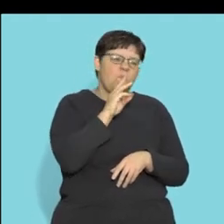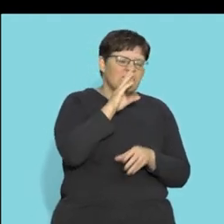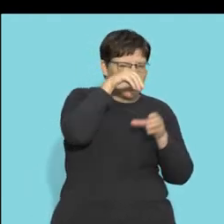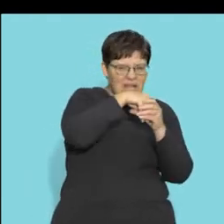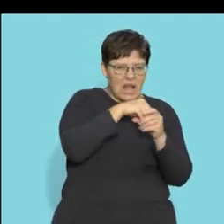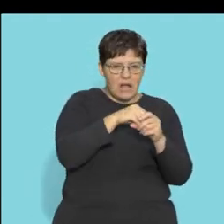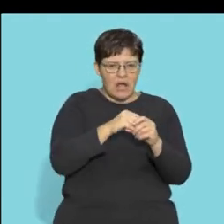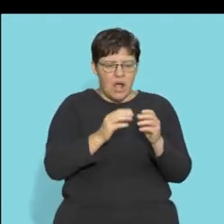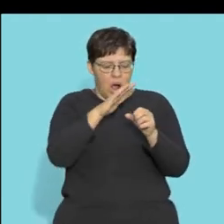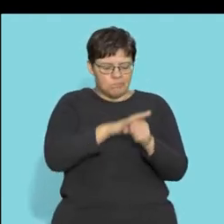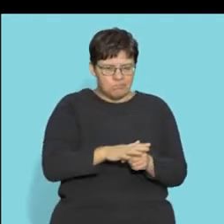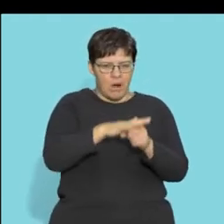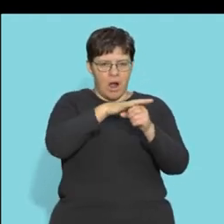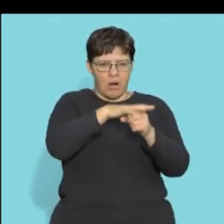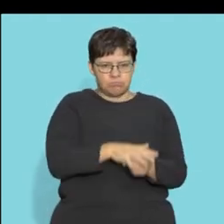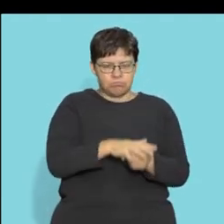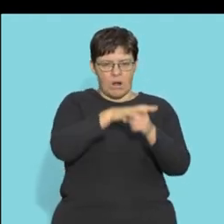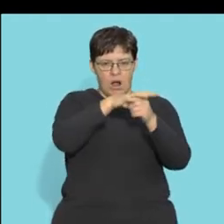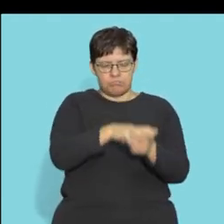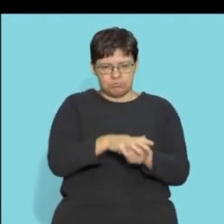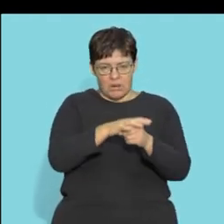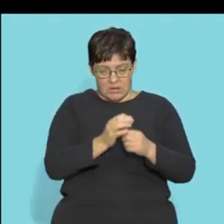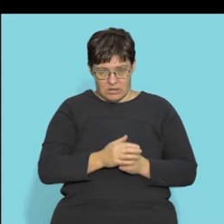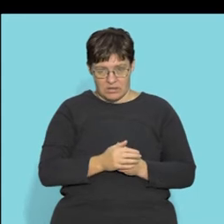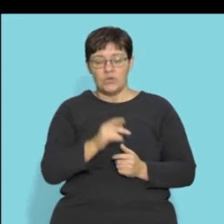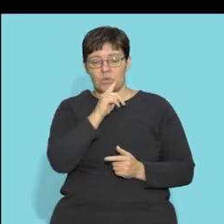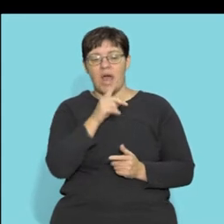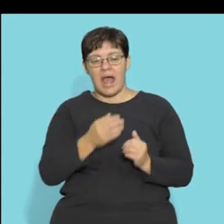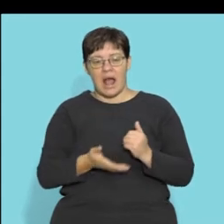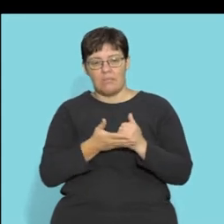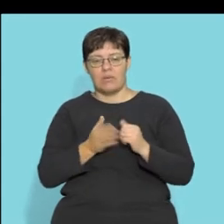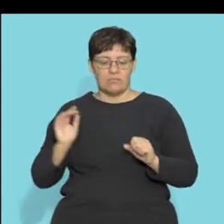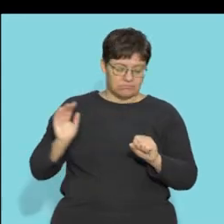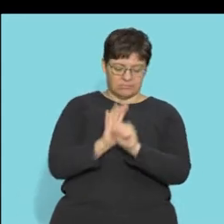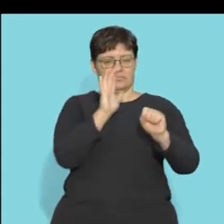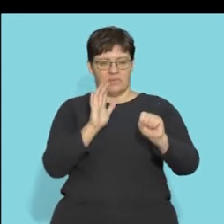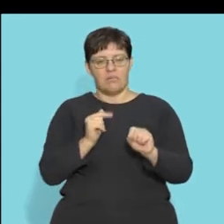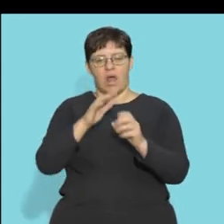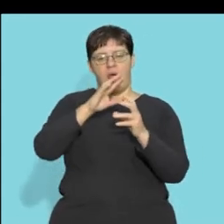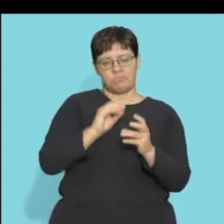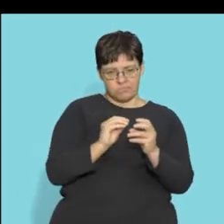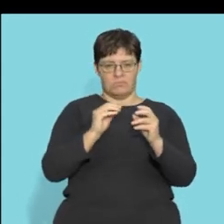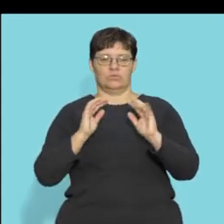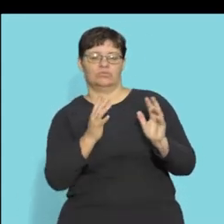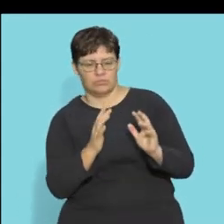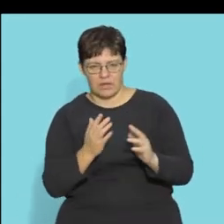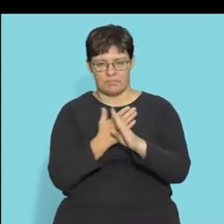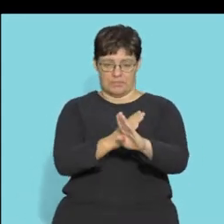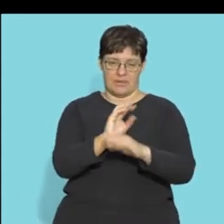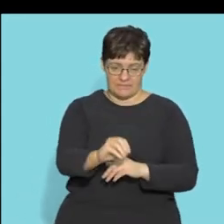absorber as well. So this spinal cord is actually suspended in that fluid, which helps with shock absorption.